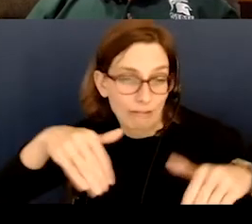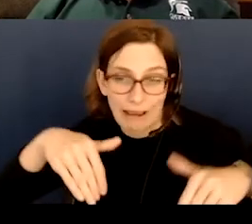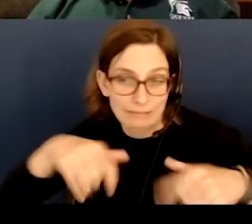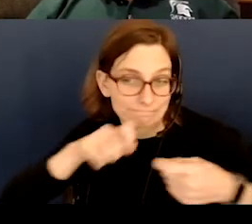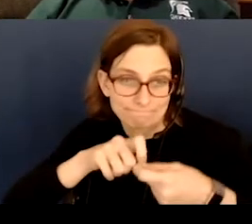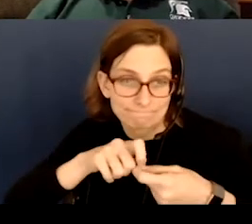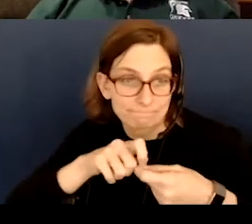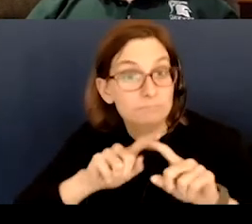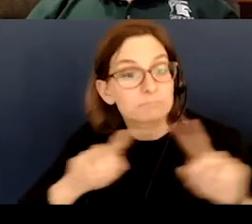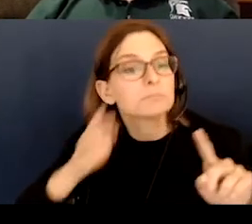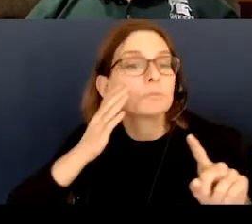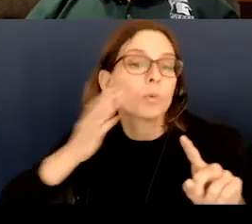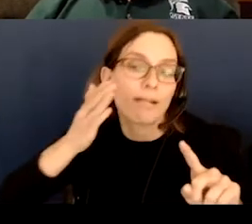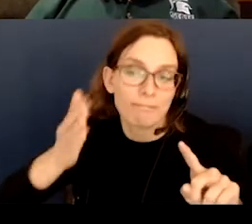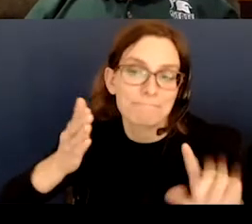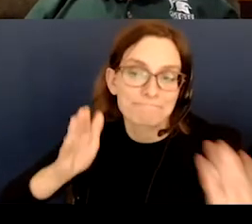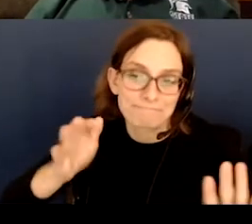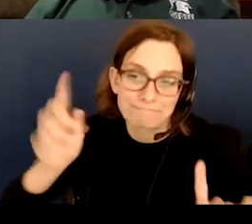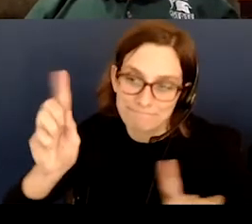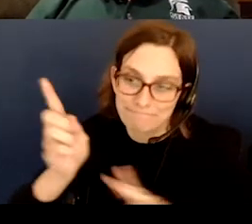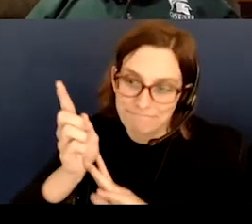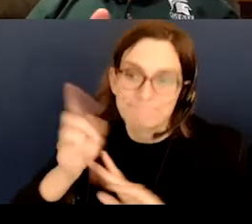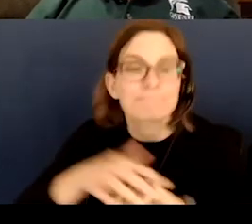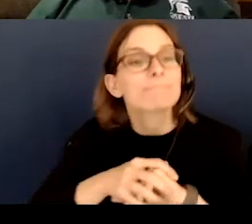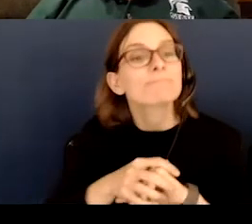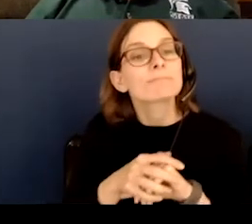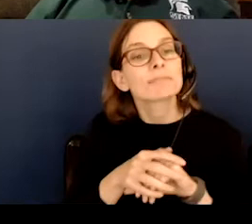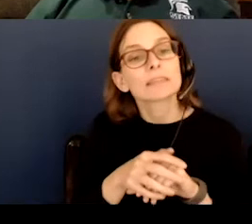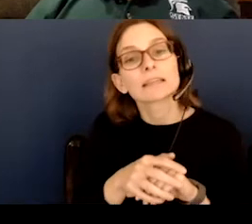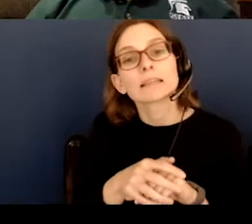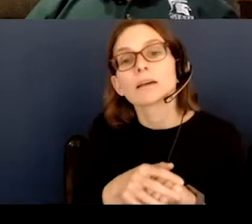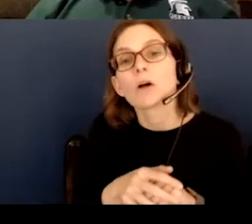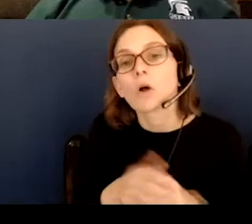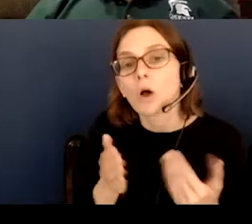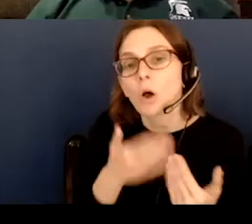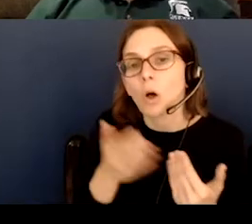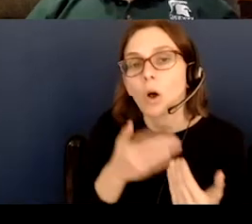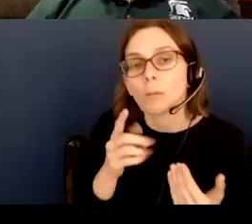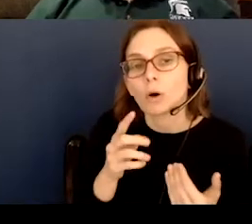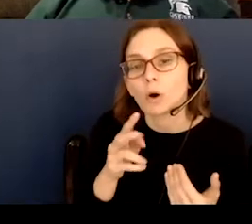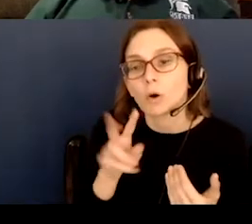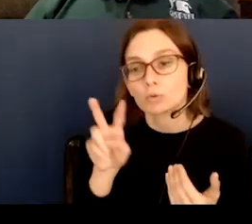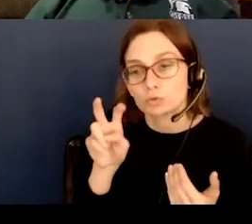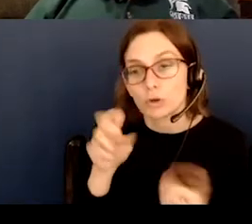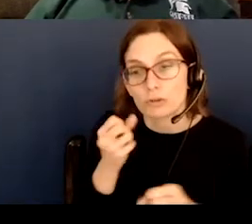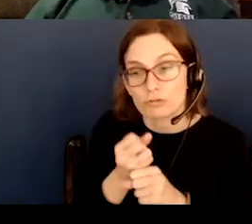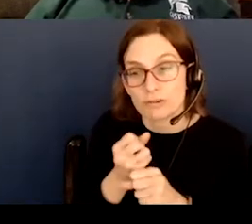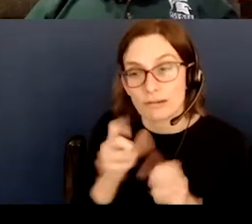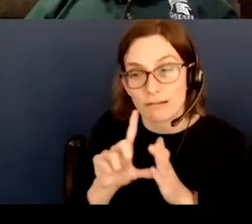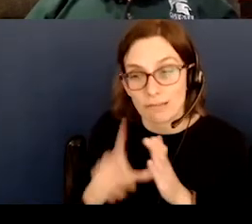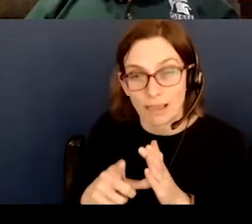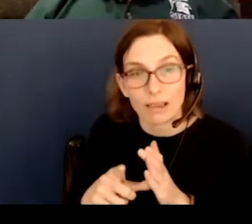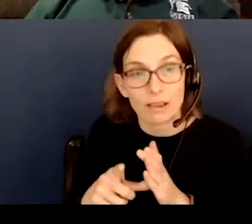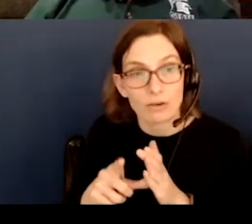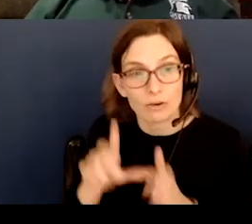But we'll get to it in a moment. Meanwhile, I shouldn't say meanwhile, almost two centuries later, Hipparticus of